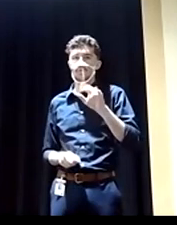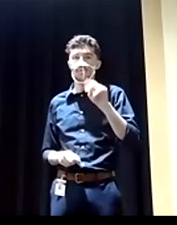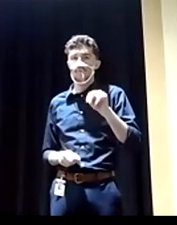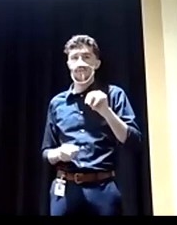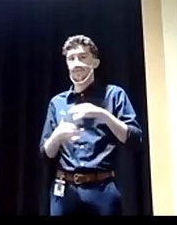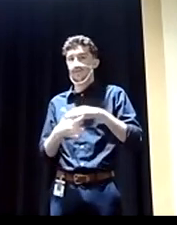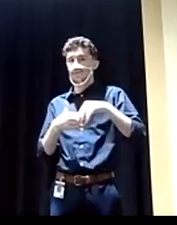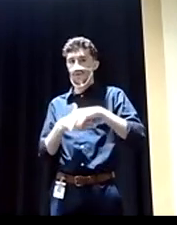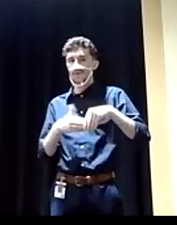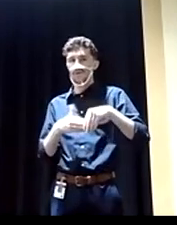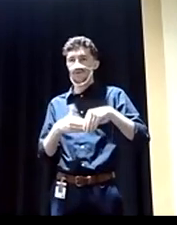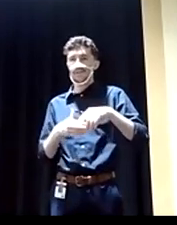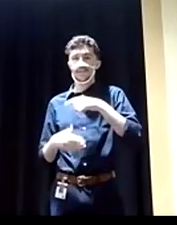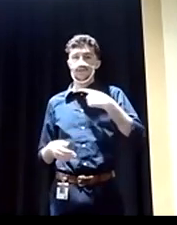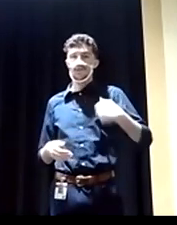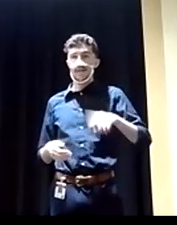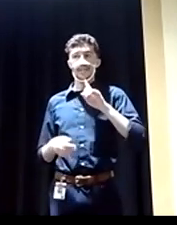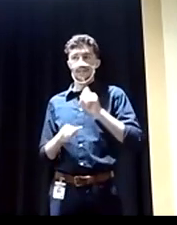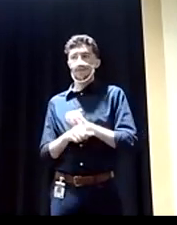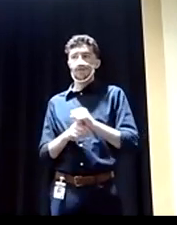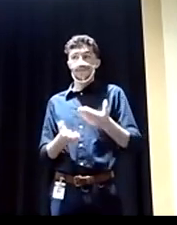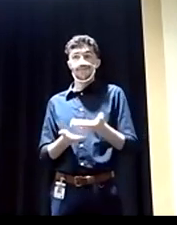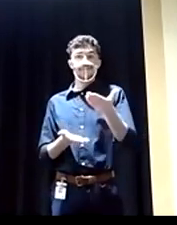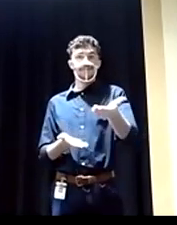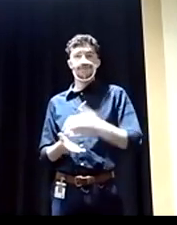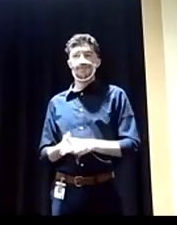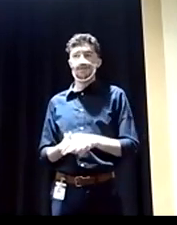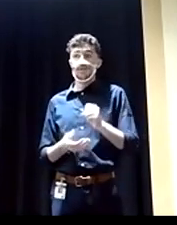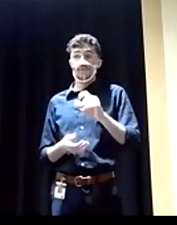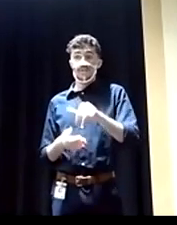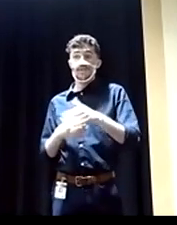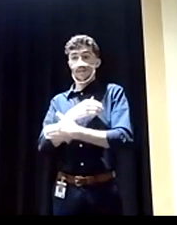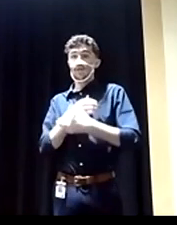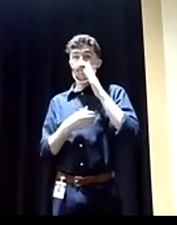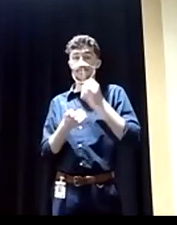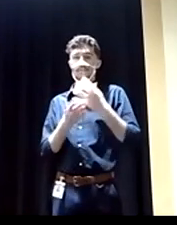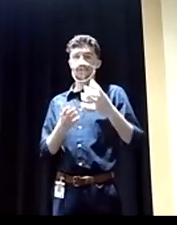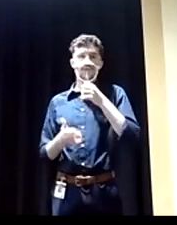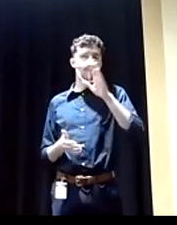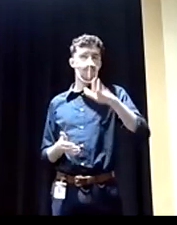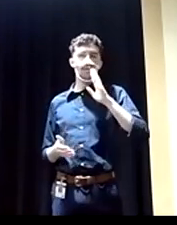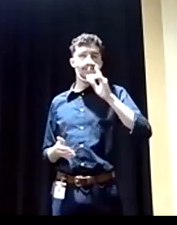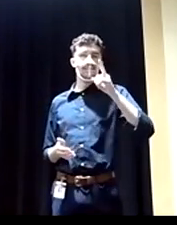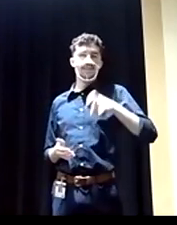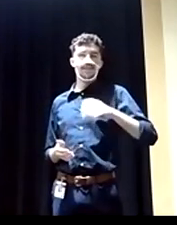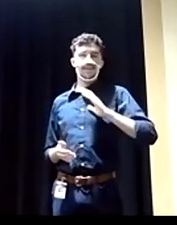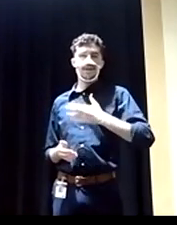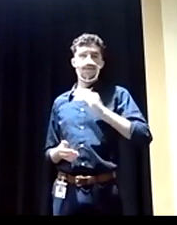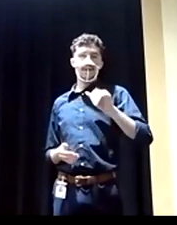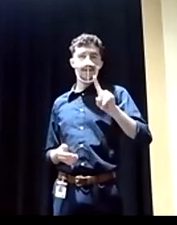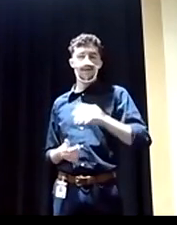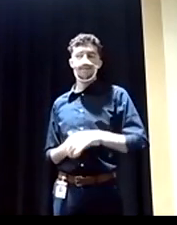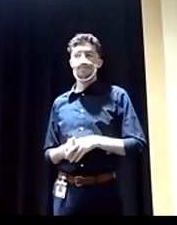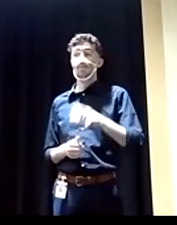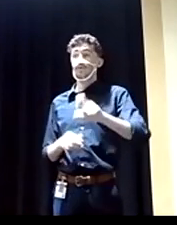the ground. China swooped right in, and guess what? They're going to strip mine it, and the country's going to be richer than anything. They won't need our aid. We should be building